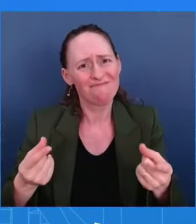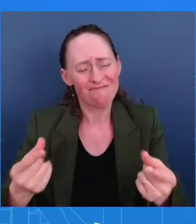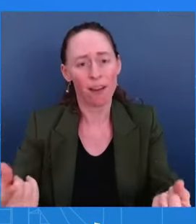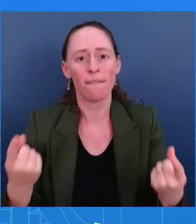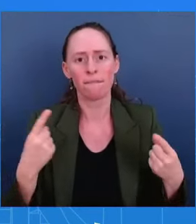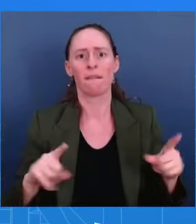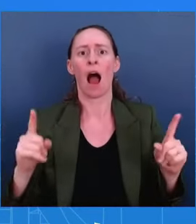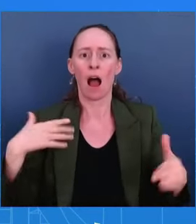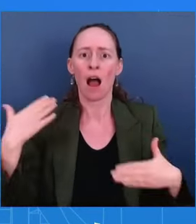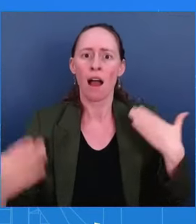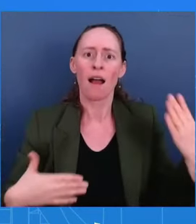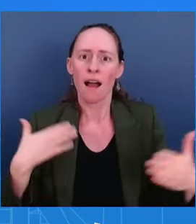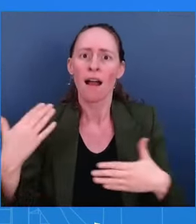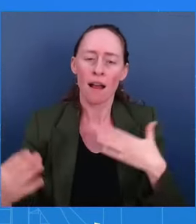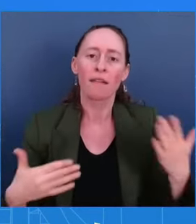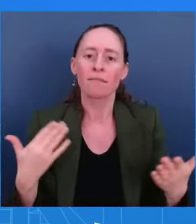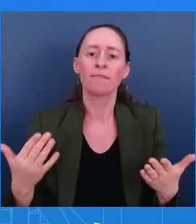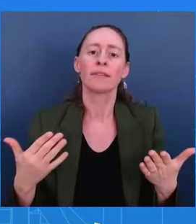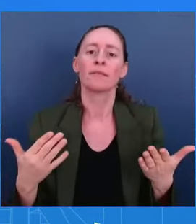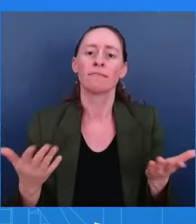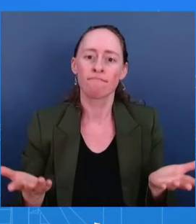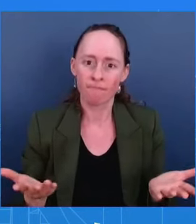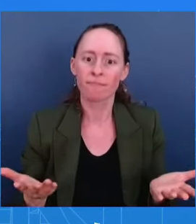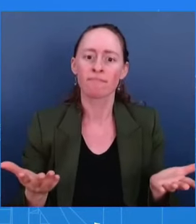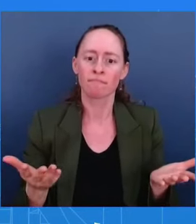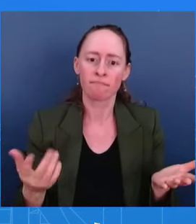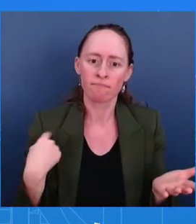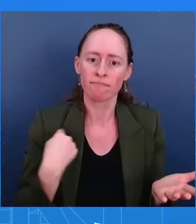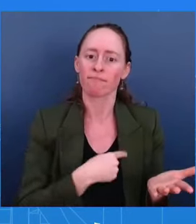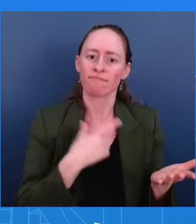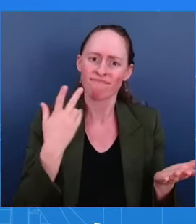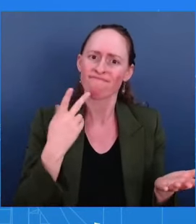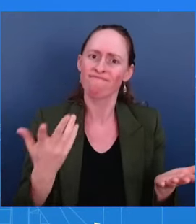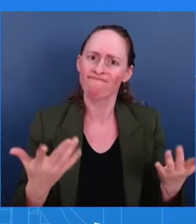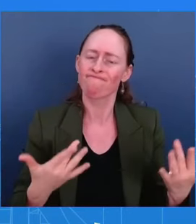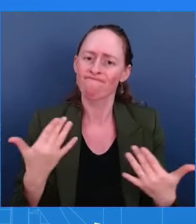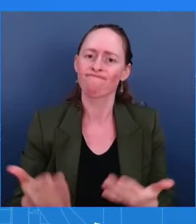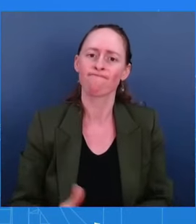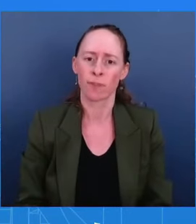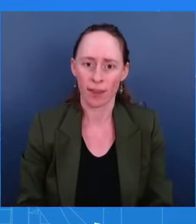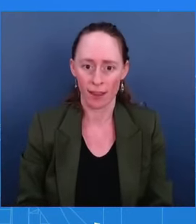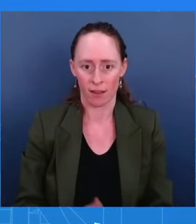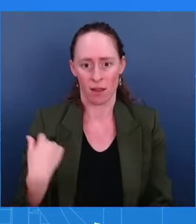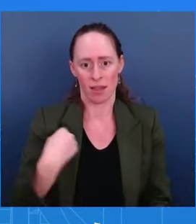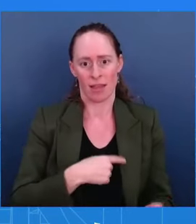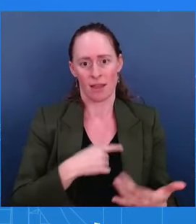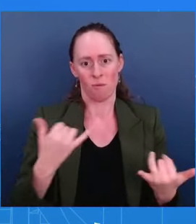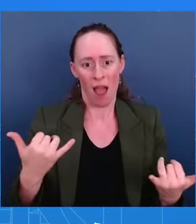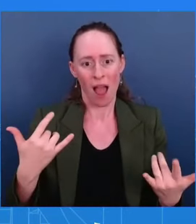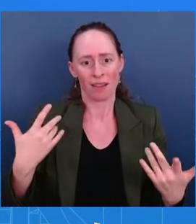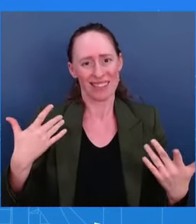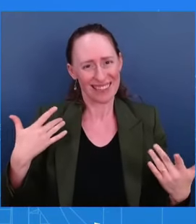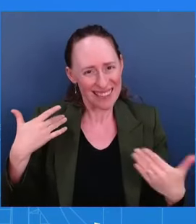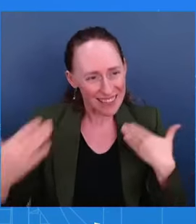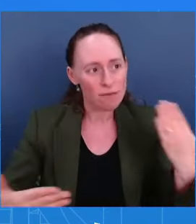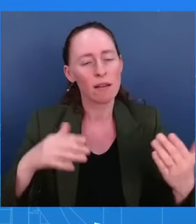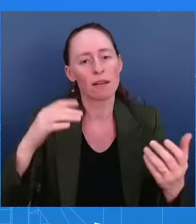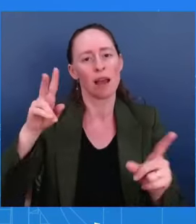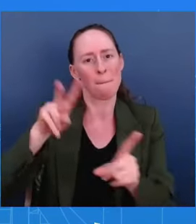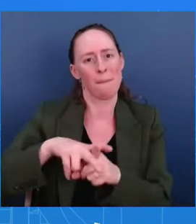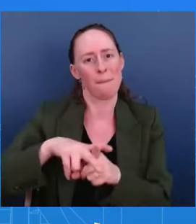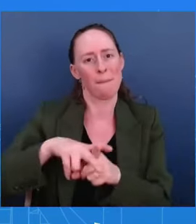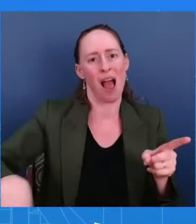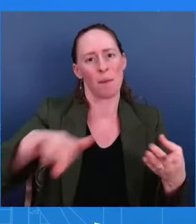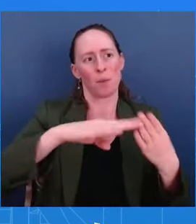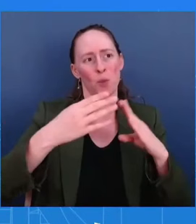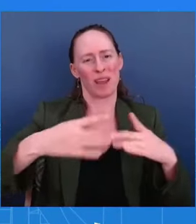act and so that we put that out there into communities and make sure that we're doing everything we can to continue to keep or